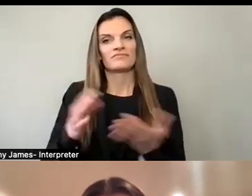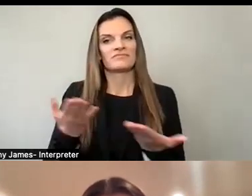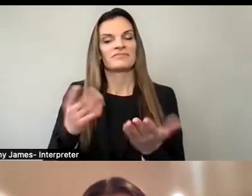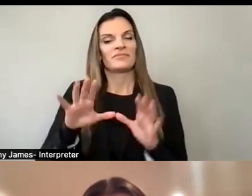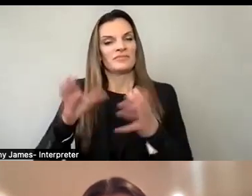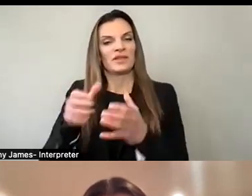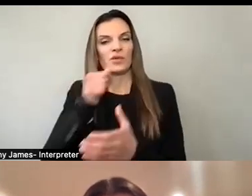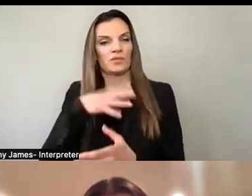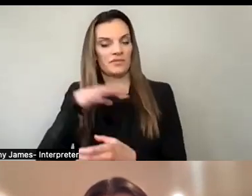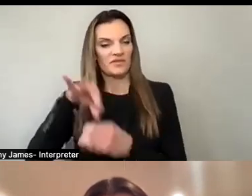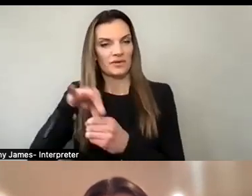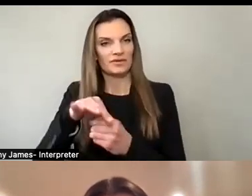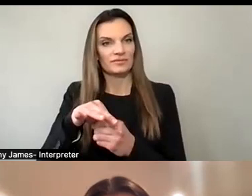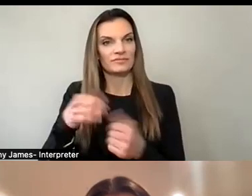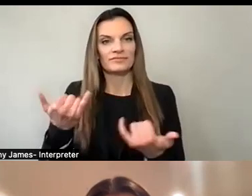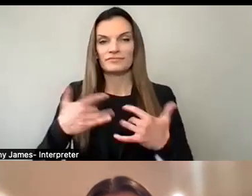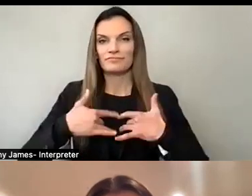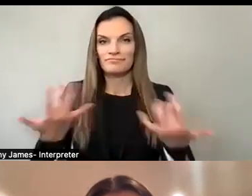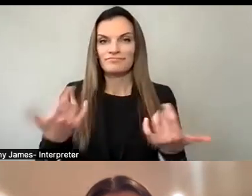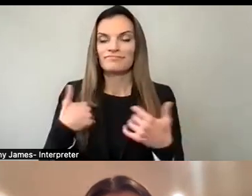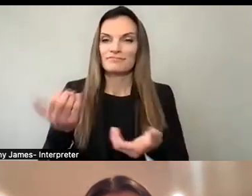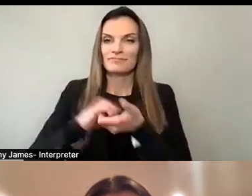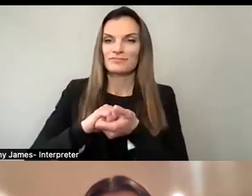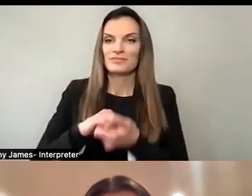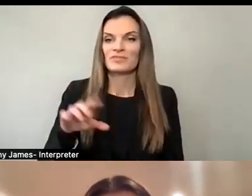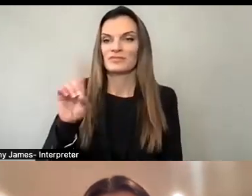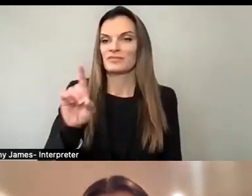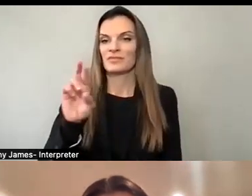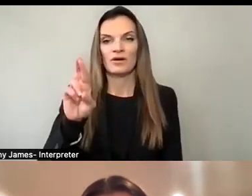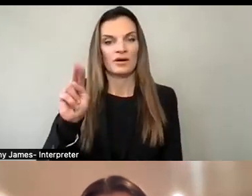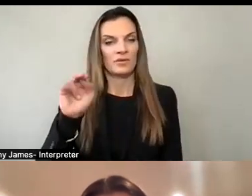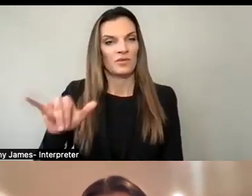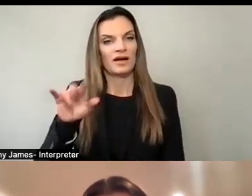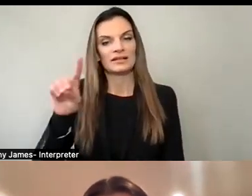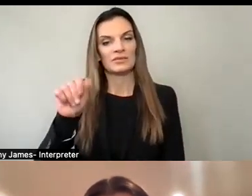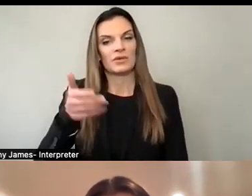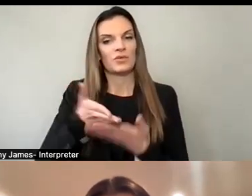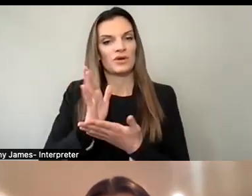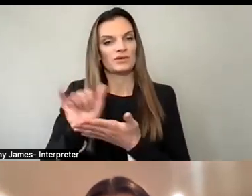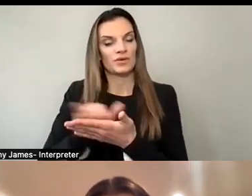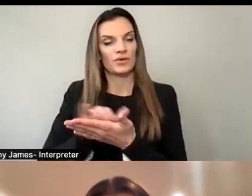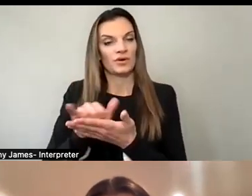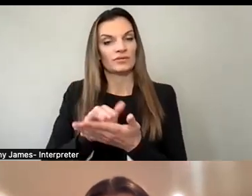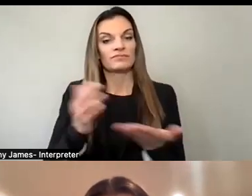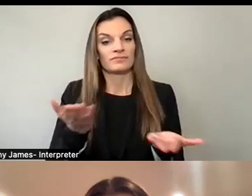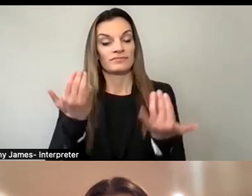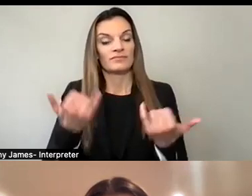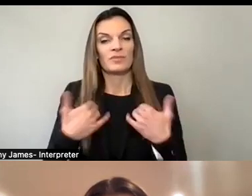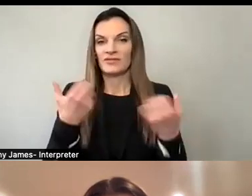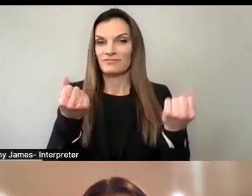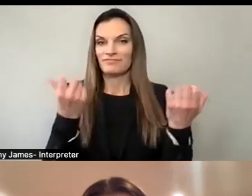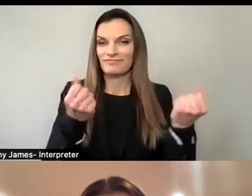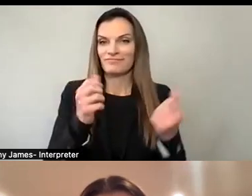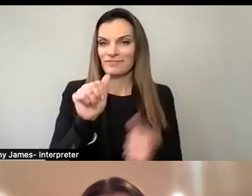pleased to be partnering tonight with Disability Rights New York to provide both American Sign Language interpretation